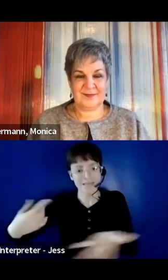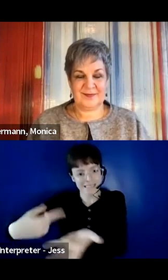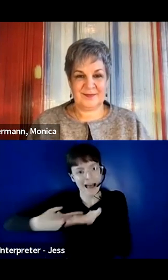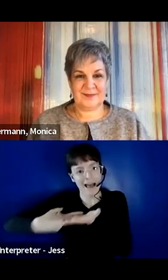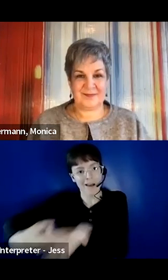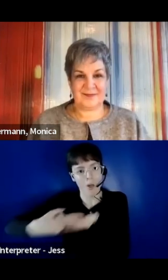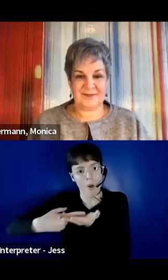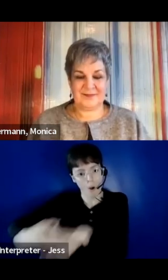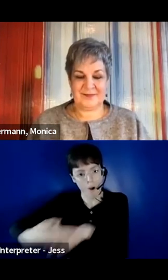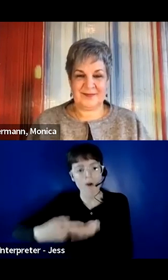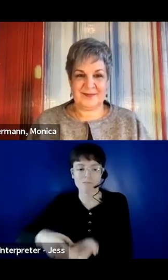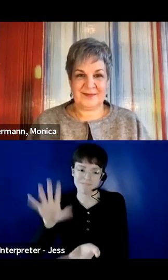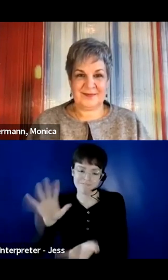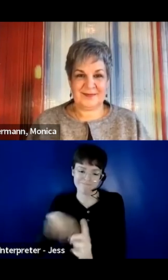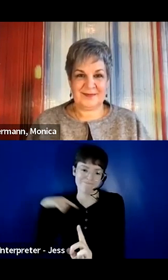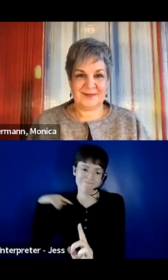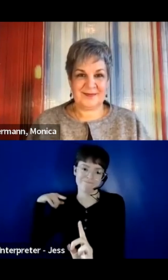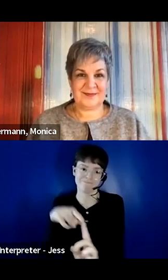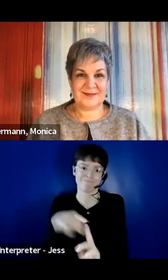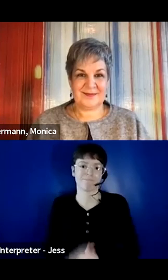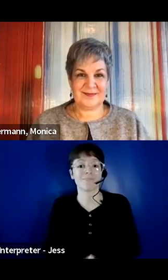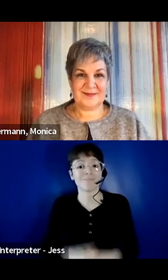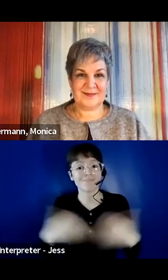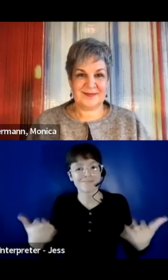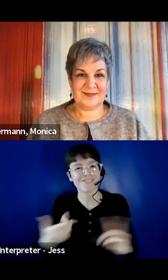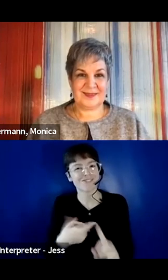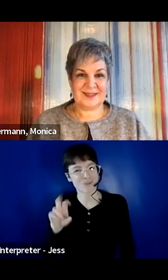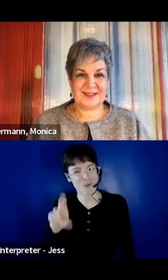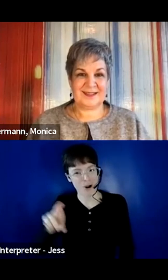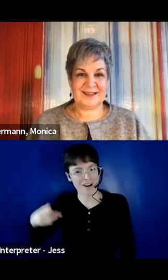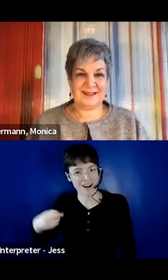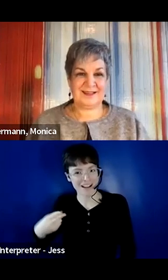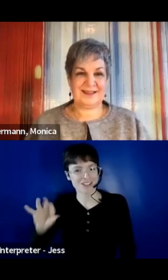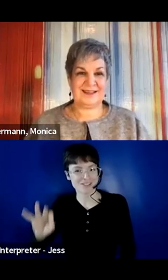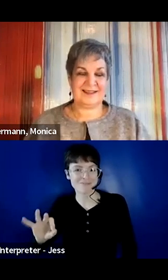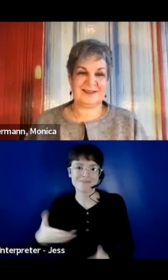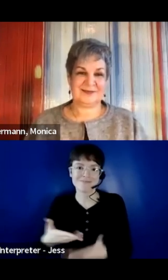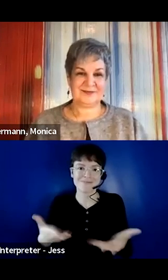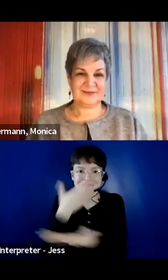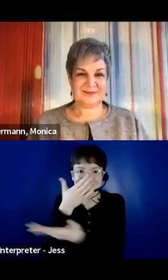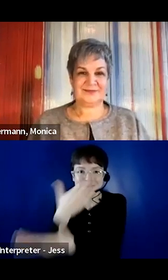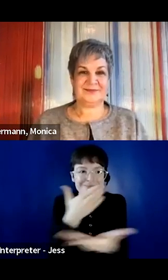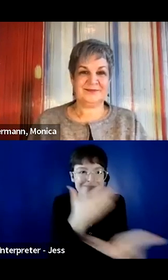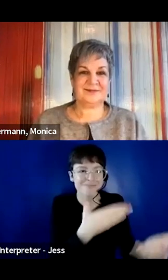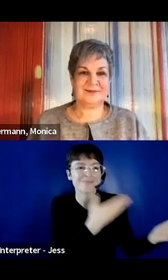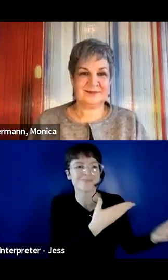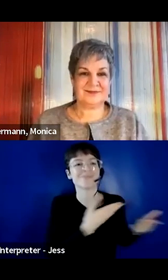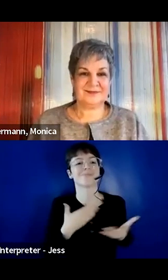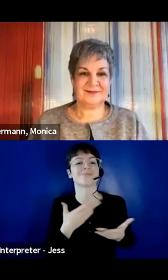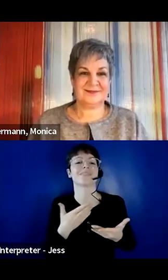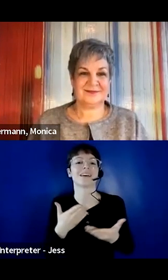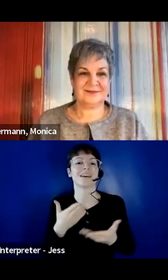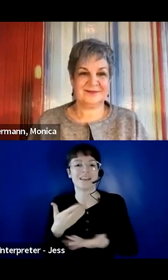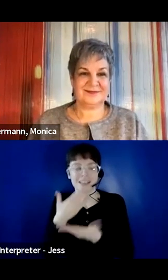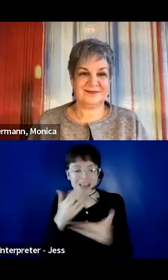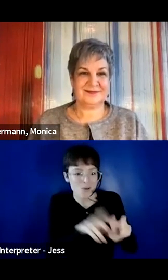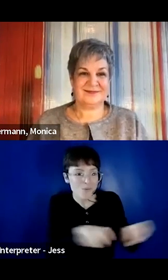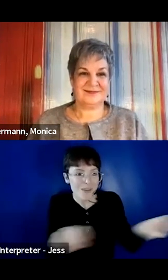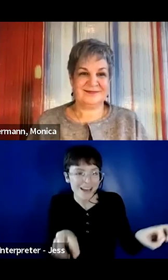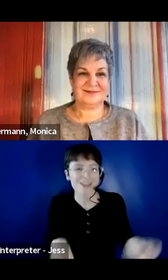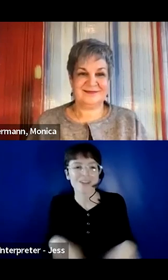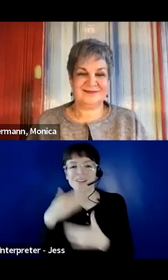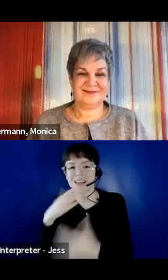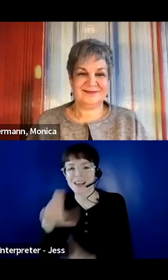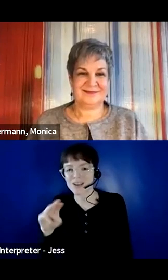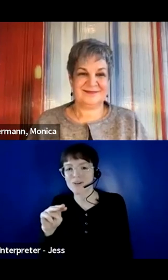So on behalf of the Rick Hansen Foundation, I want to thank everyone in attendance. I want to thank our panelists, Megan, Christine, Monica, and